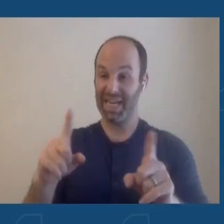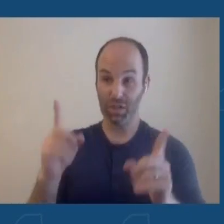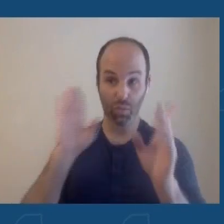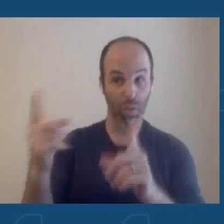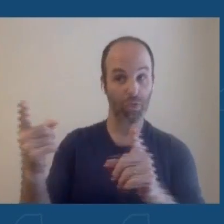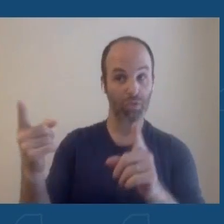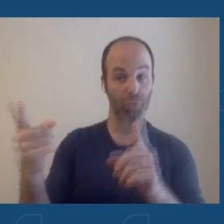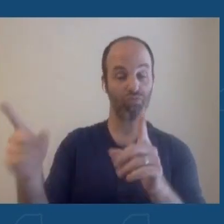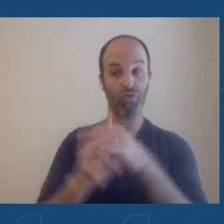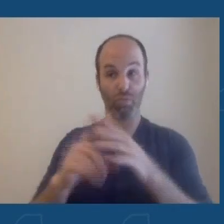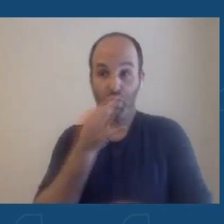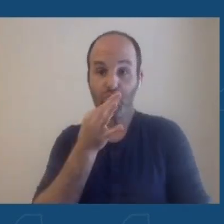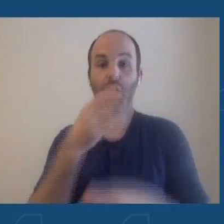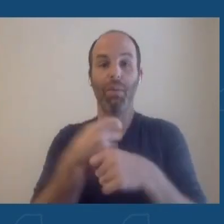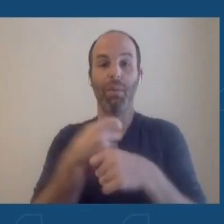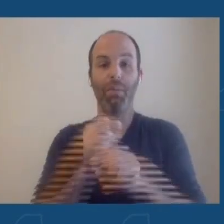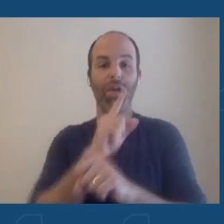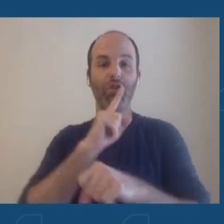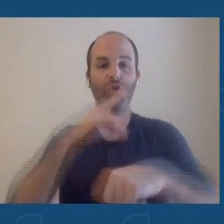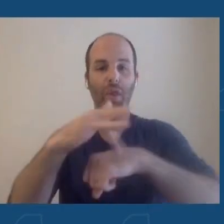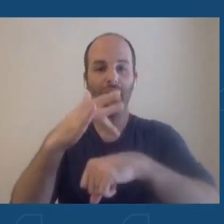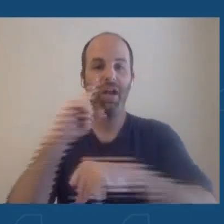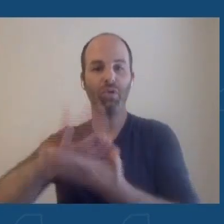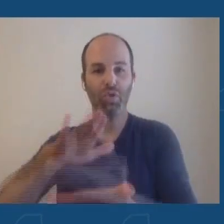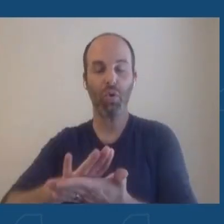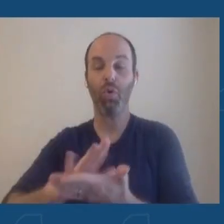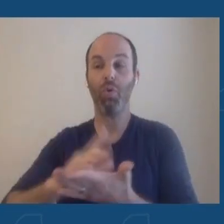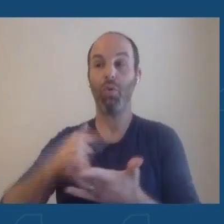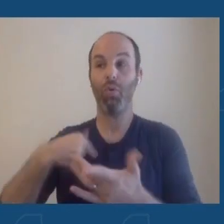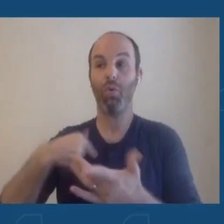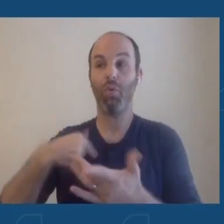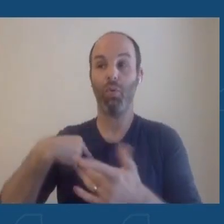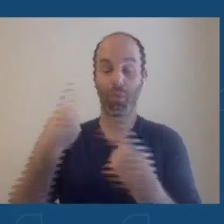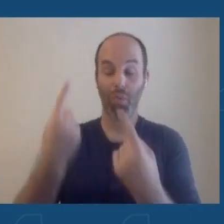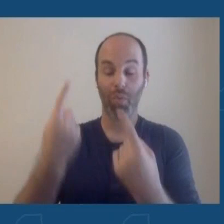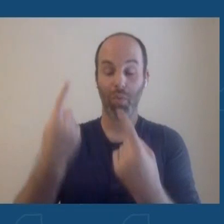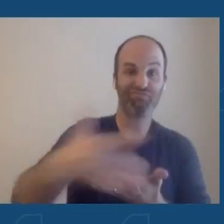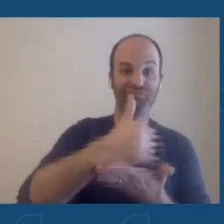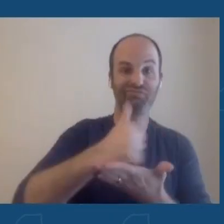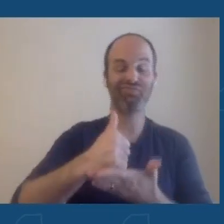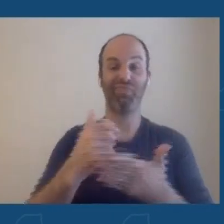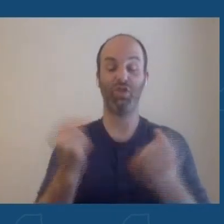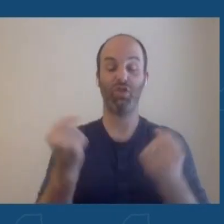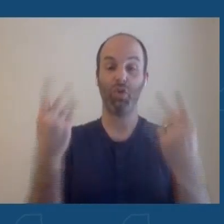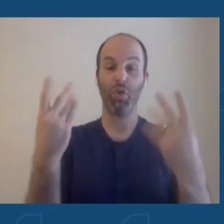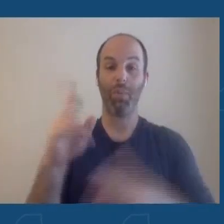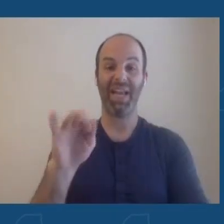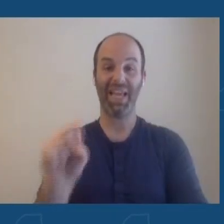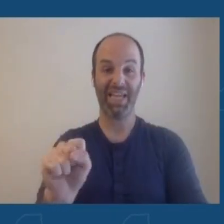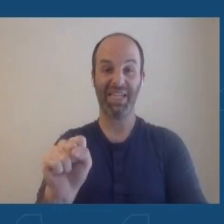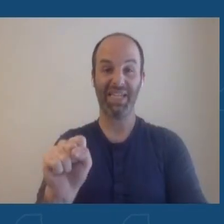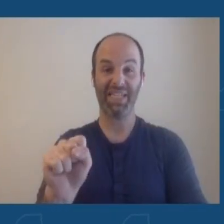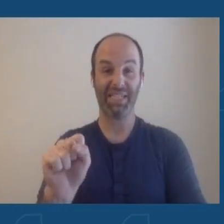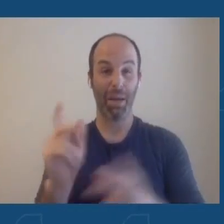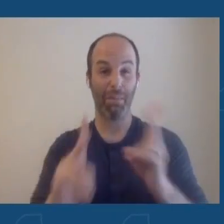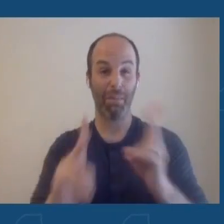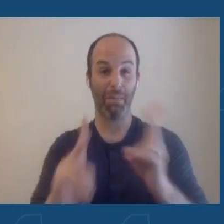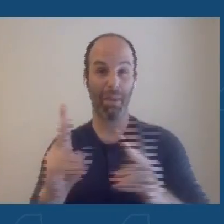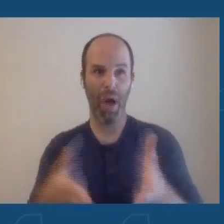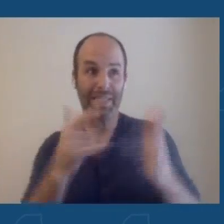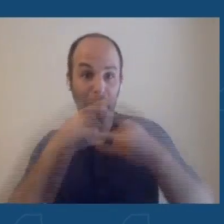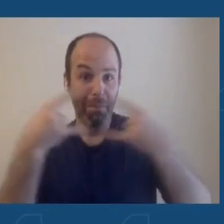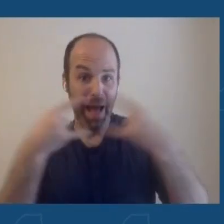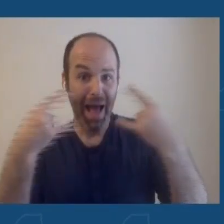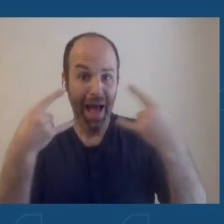the tests available to schools, which is why we've been amassing so many test kits. Right now, everybody's going to ask about are kids going to need masks in schools? This was a